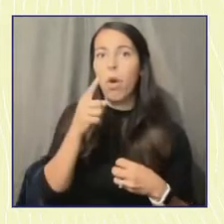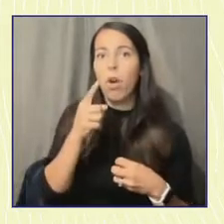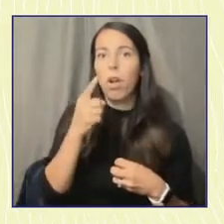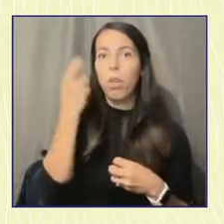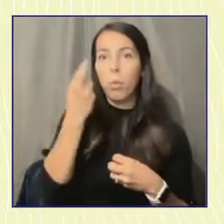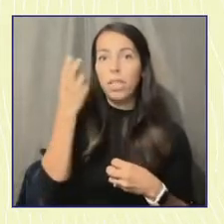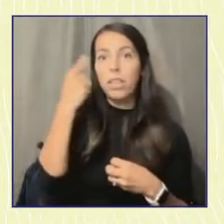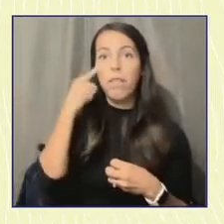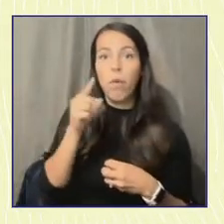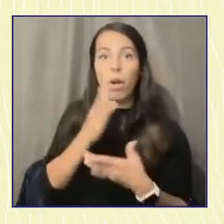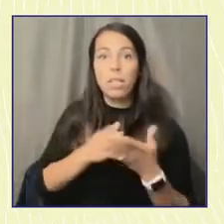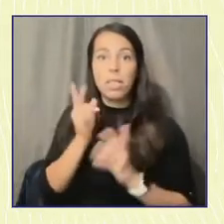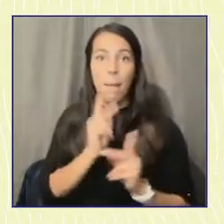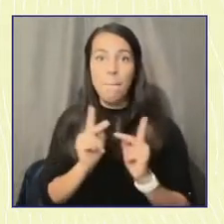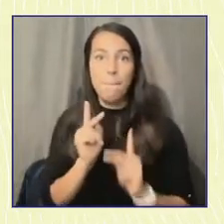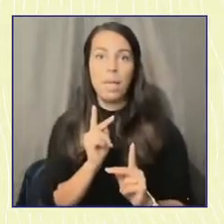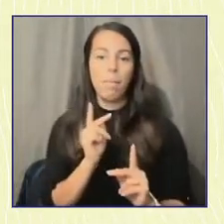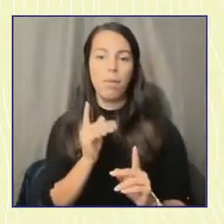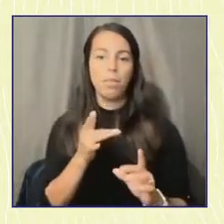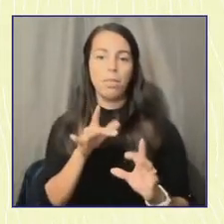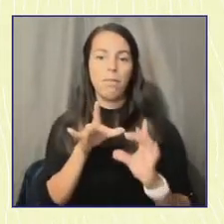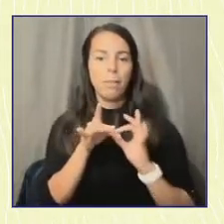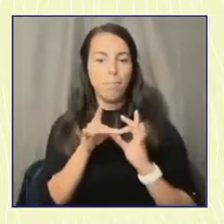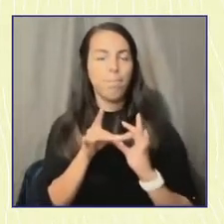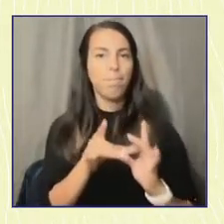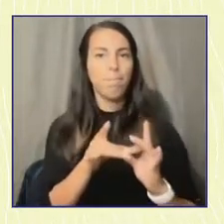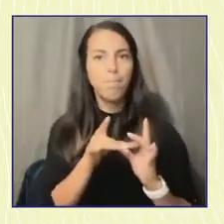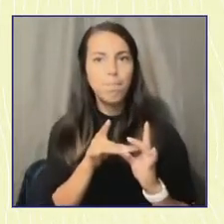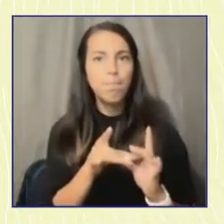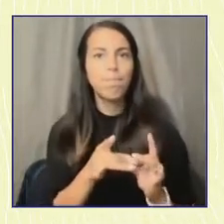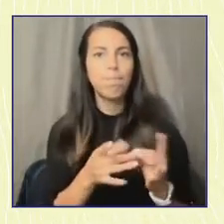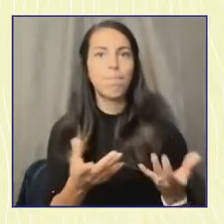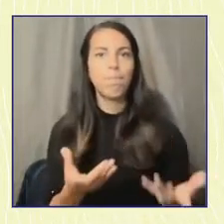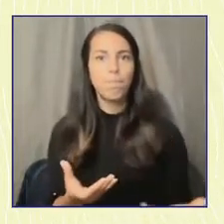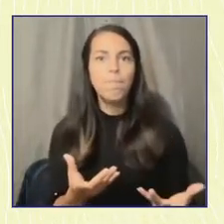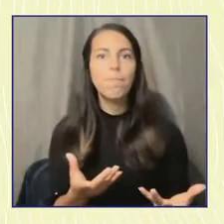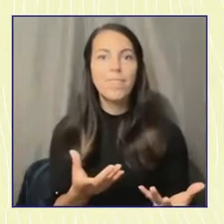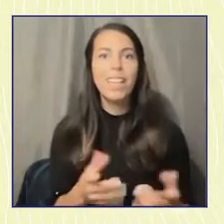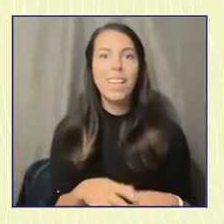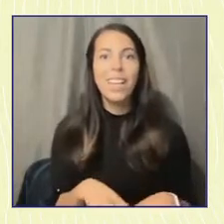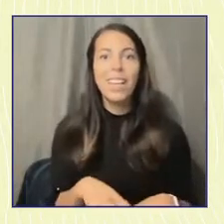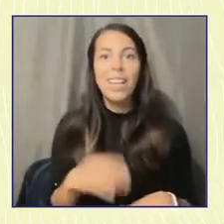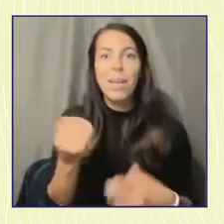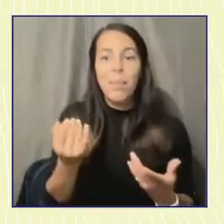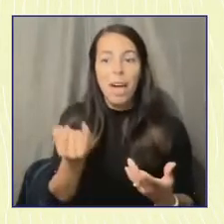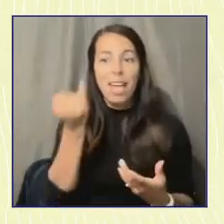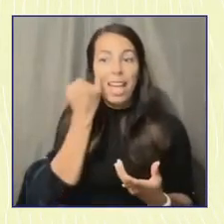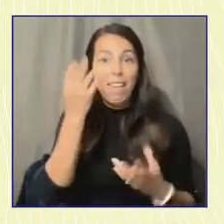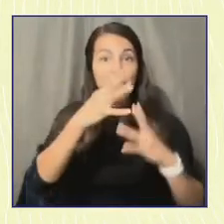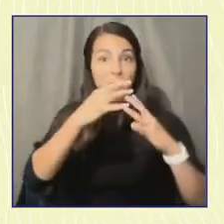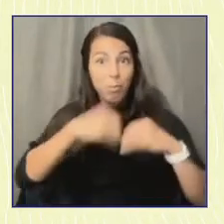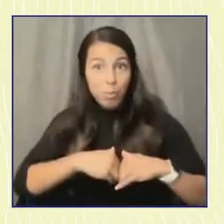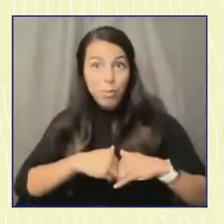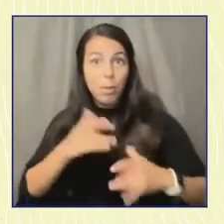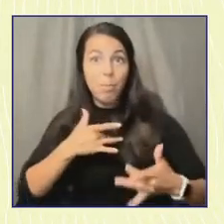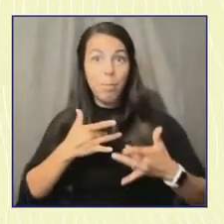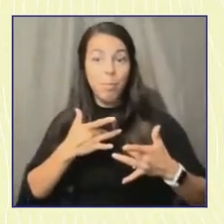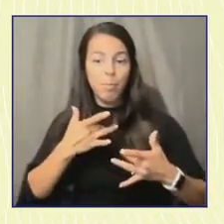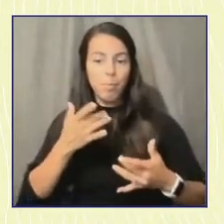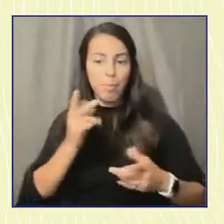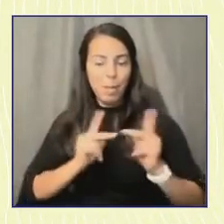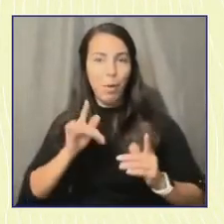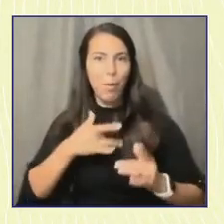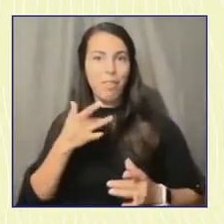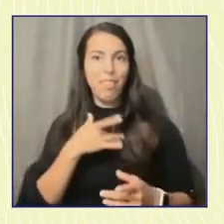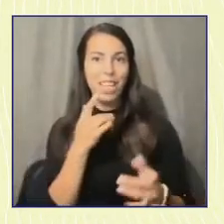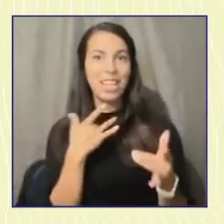disillusioned or empathetic when they otherwise would be really excited to get involved. And so I think that's another huge barrier that all of